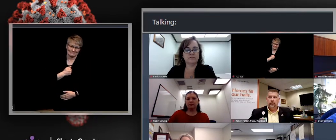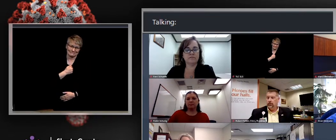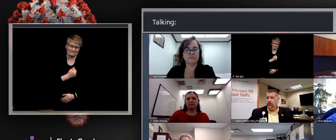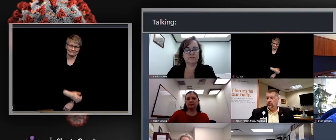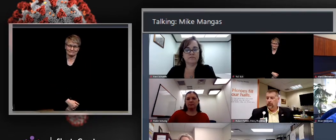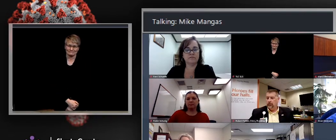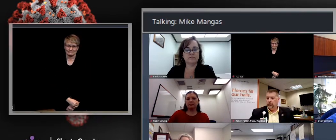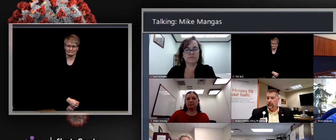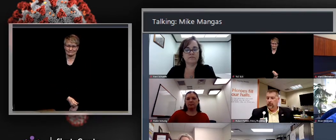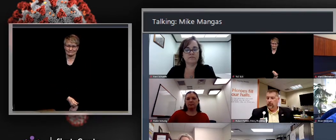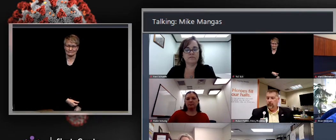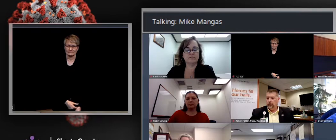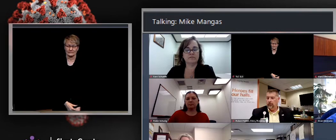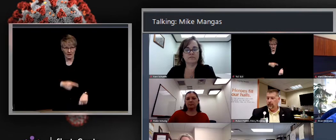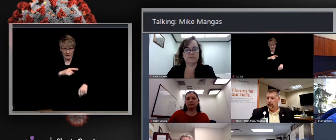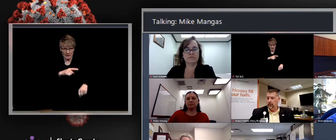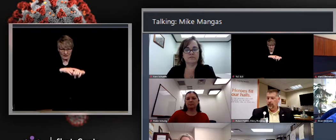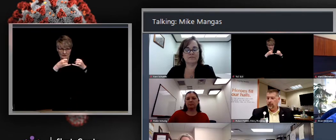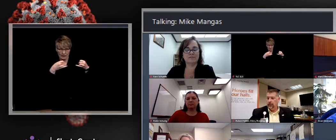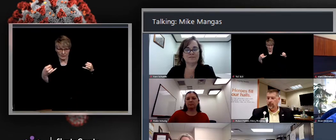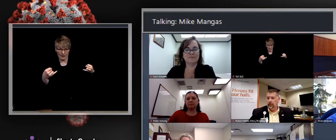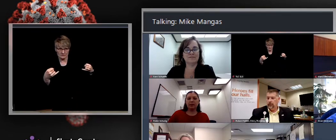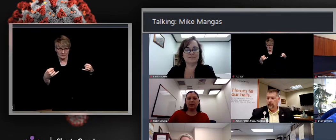Is there a timeline on that at all?